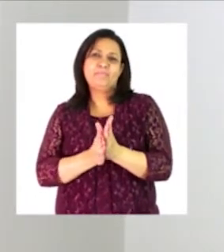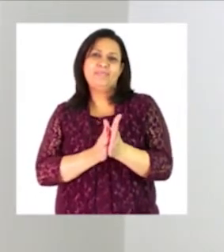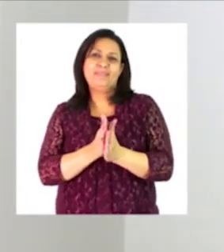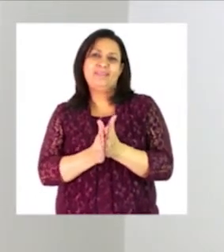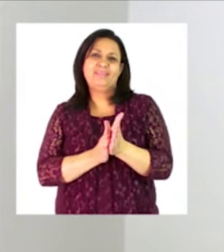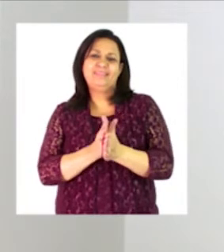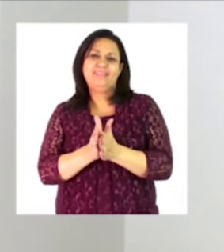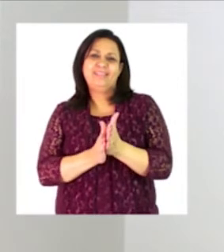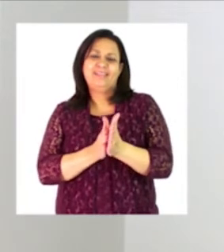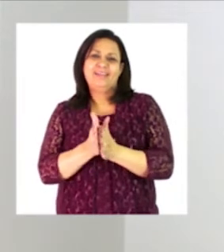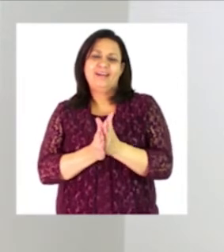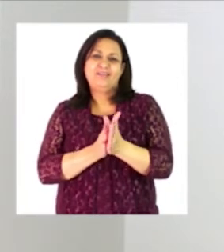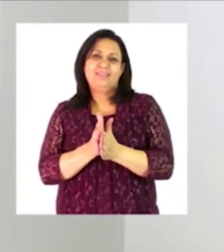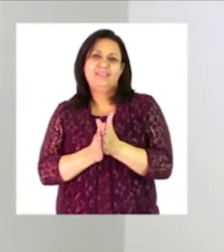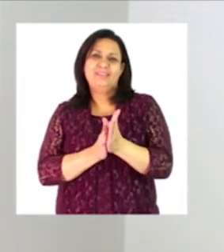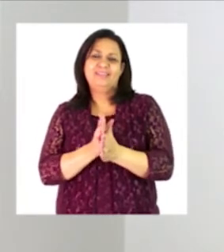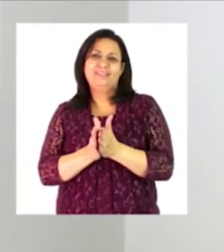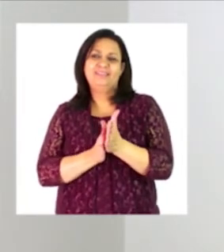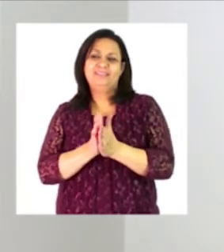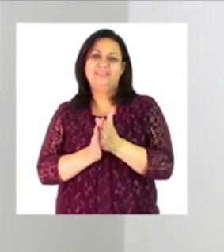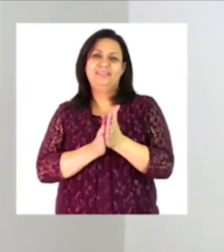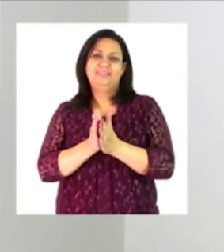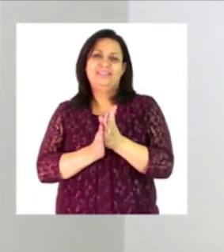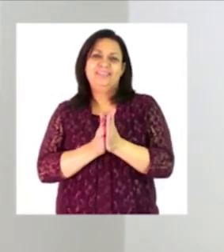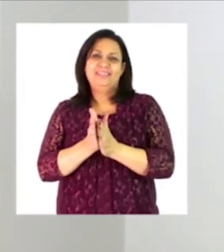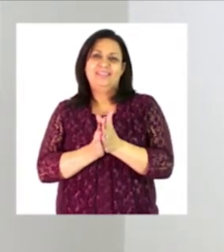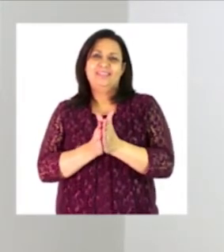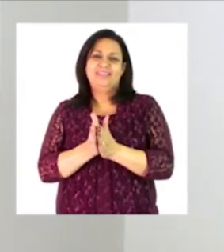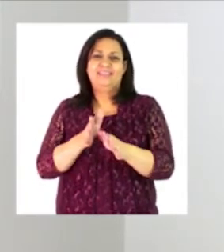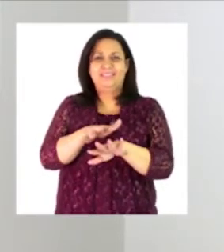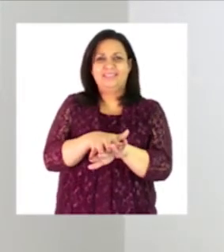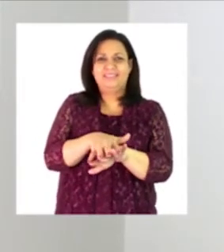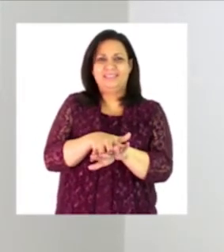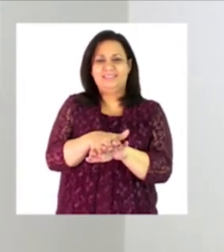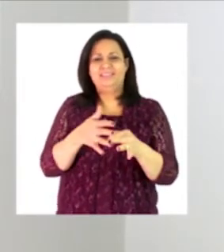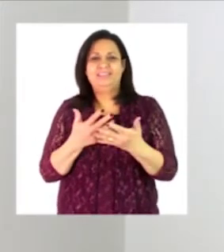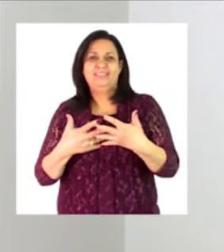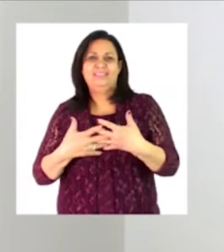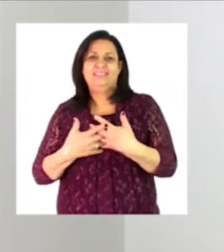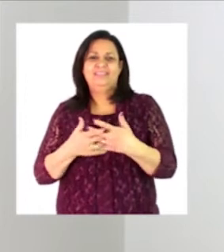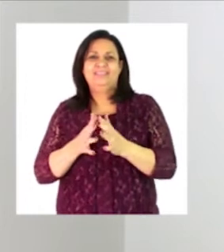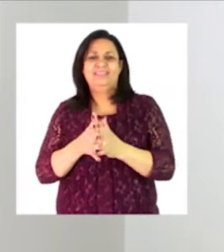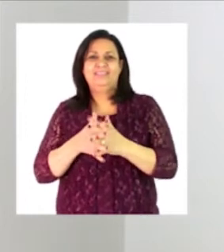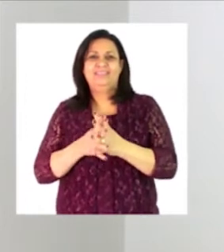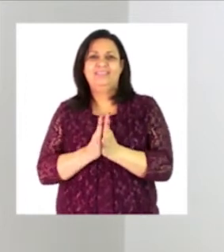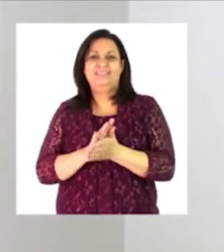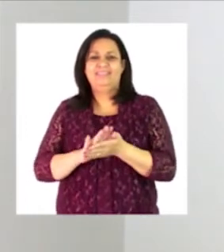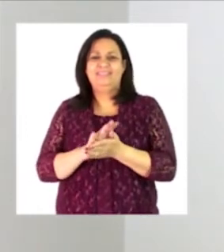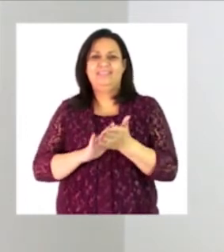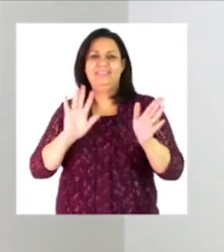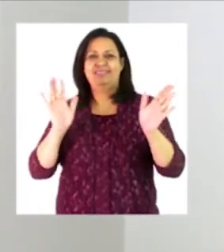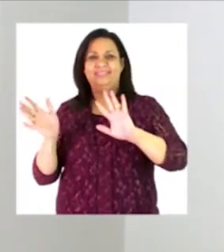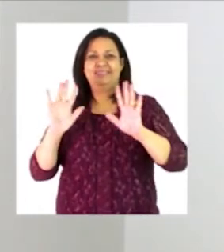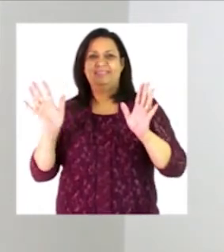rub rub rub rub your hands back inside and forth now